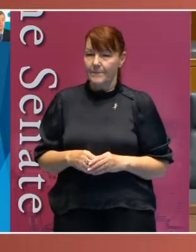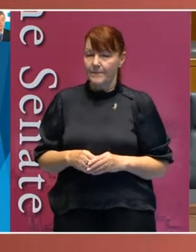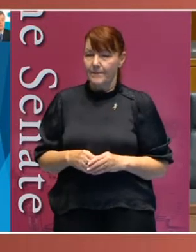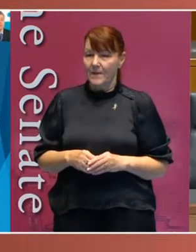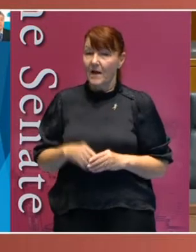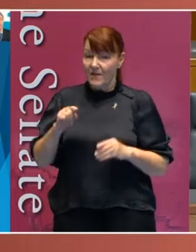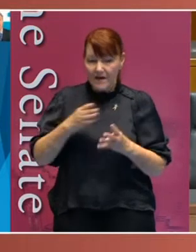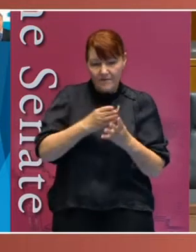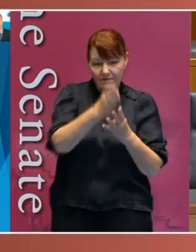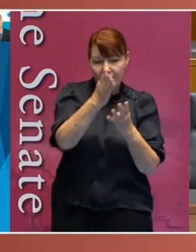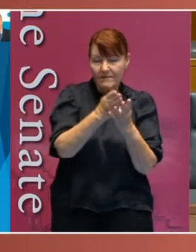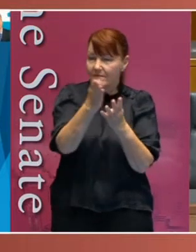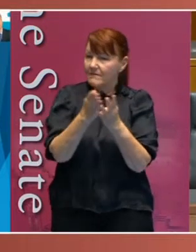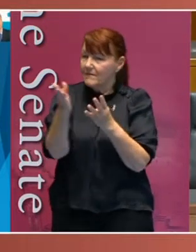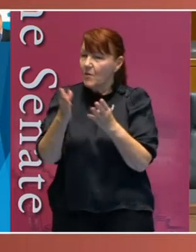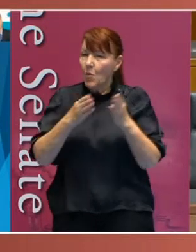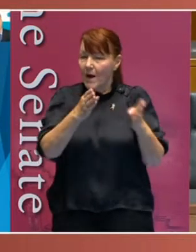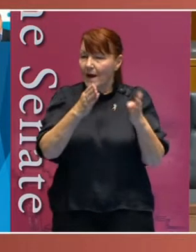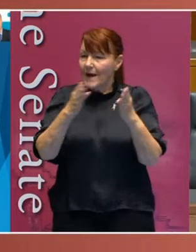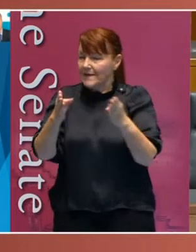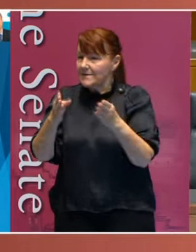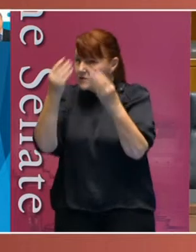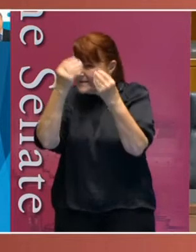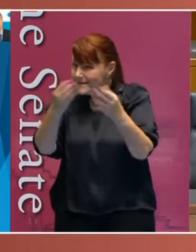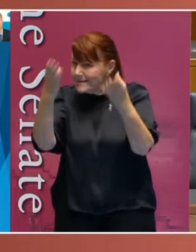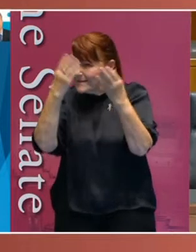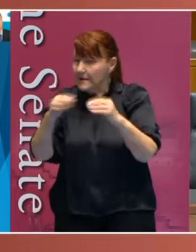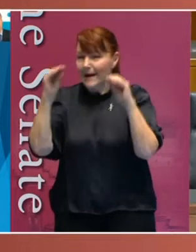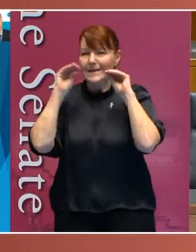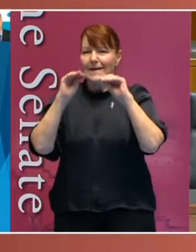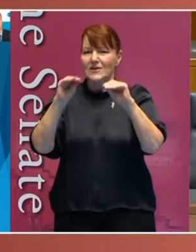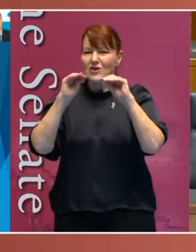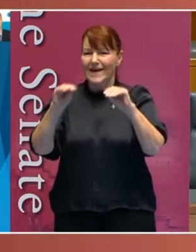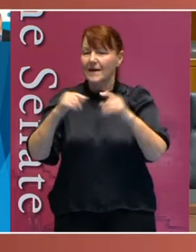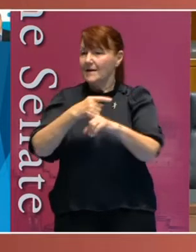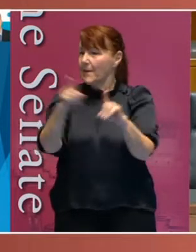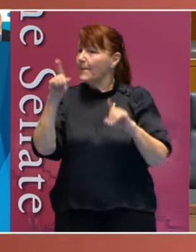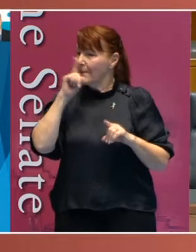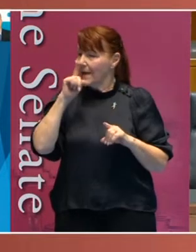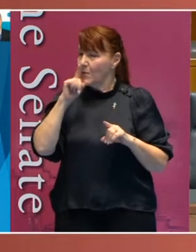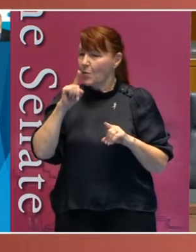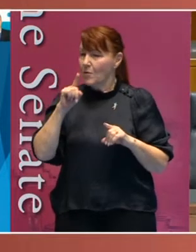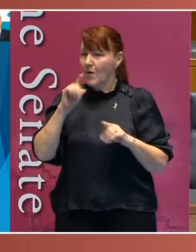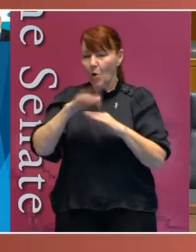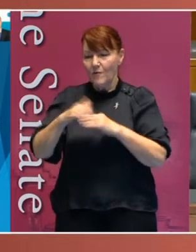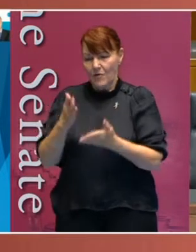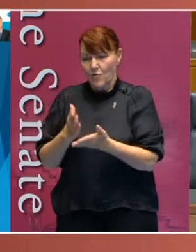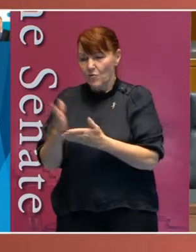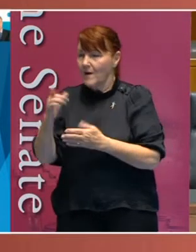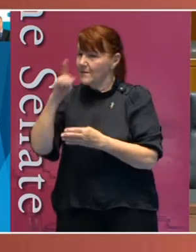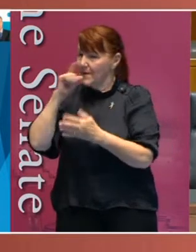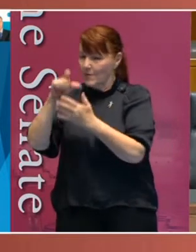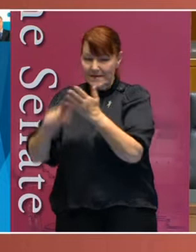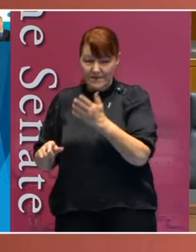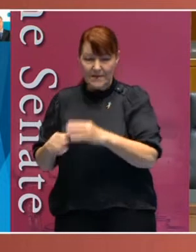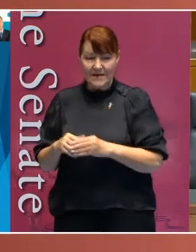-channeled and that seeks to ensure that it educates people as to the rights of people with disability now and